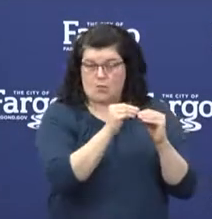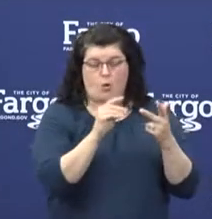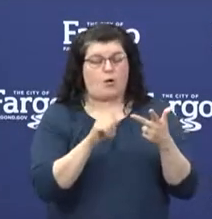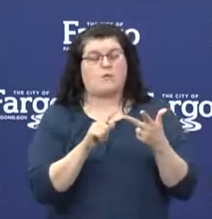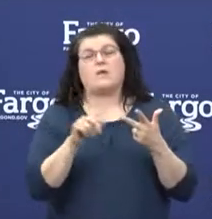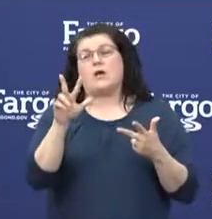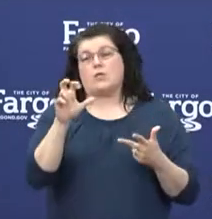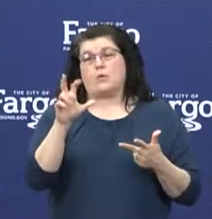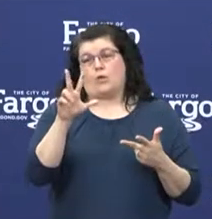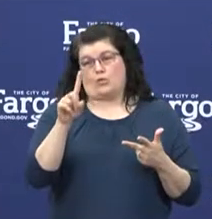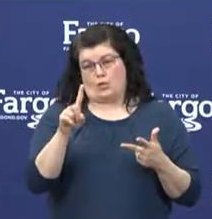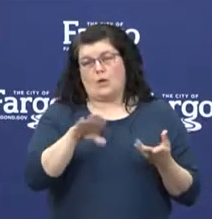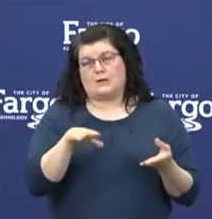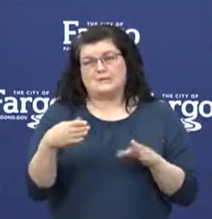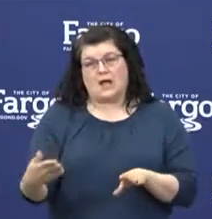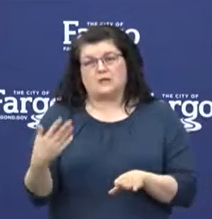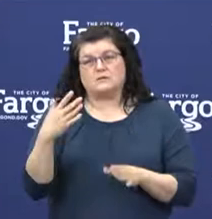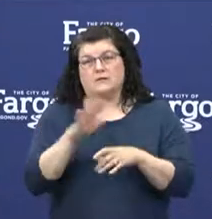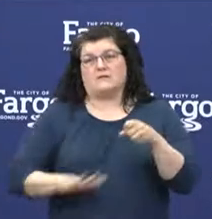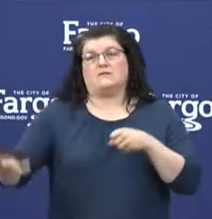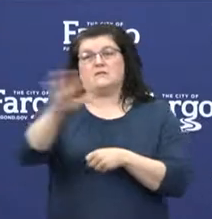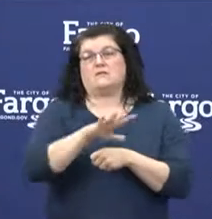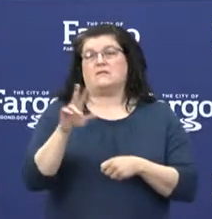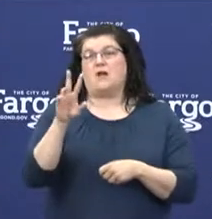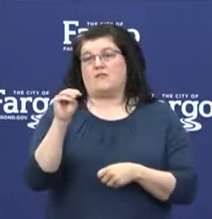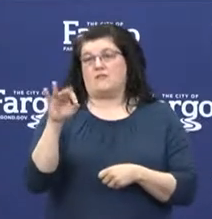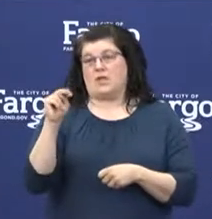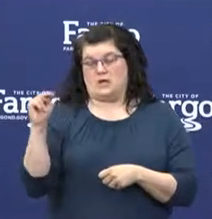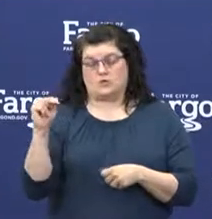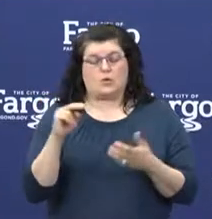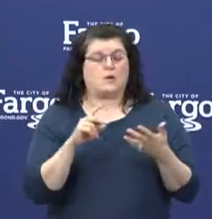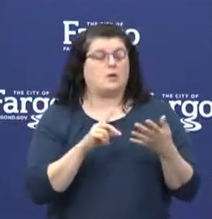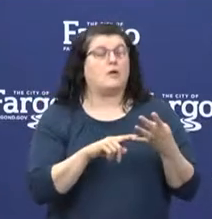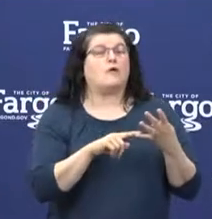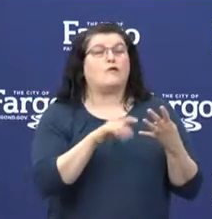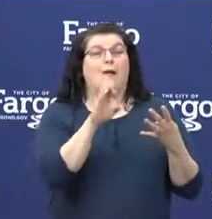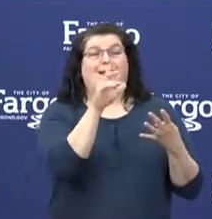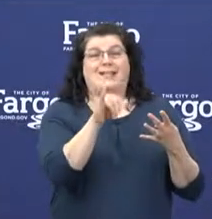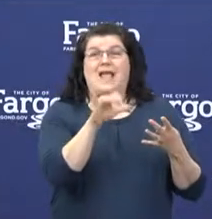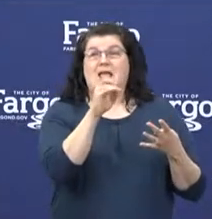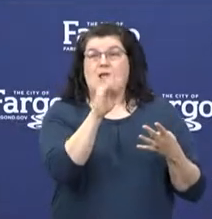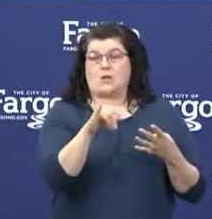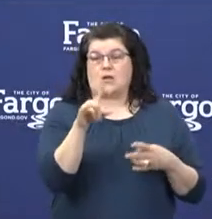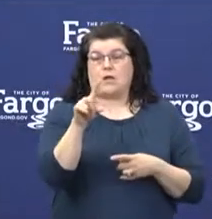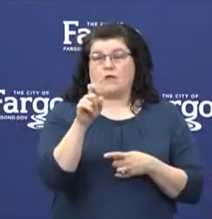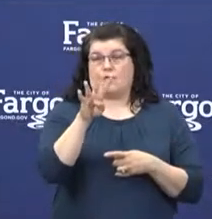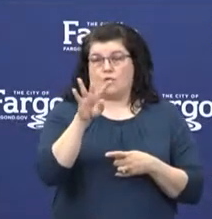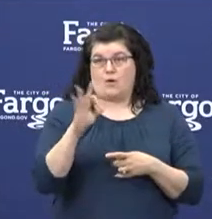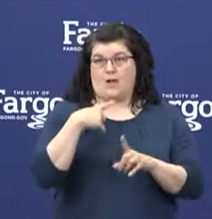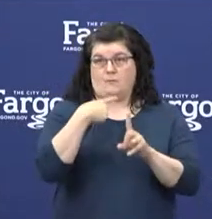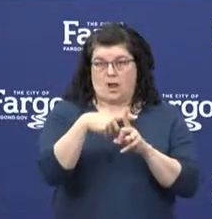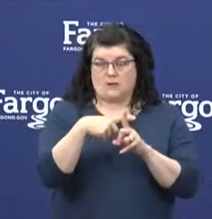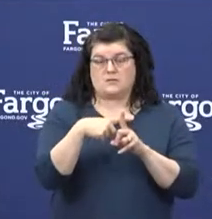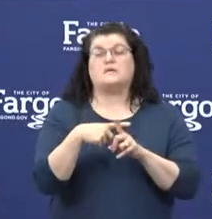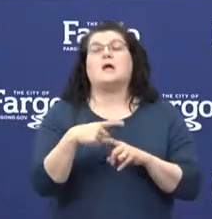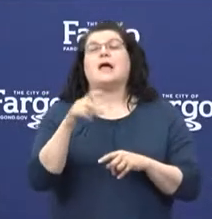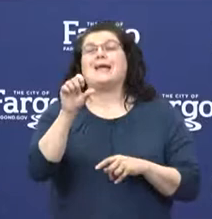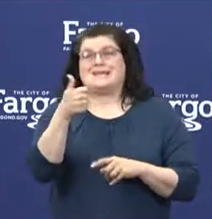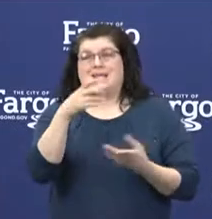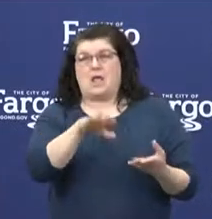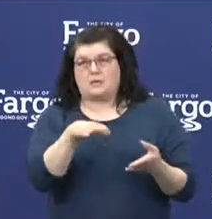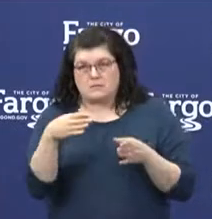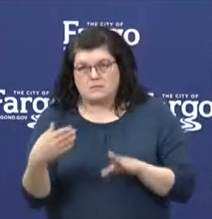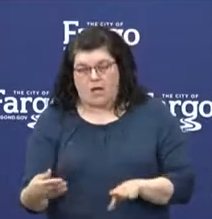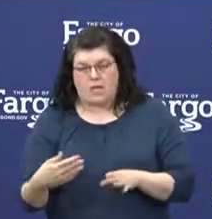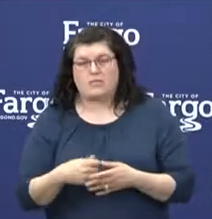deaths throughout the state of Minnesota. Our Clay County numbers, have 149 positive cases. We have 10 deaths. Our